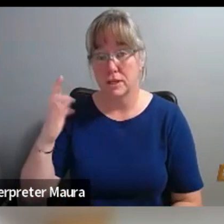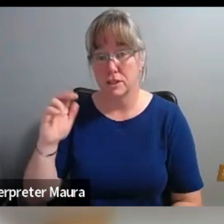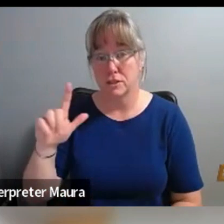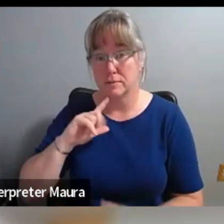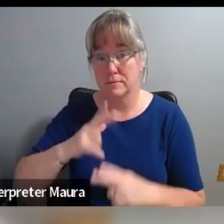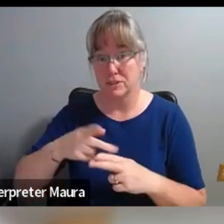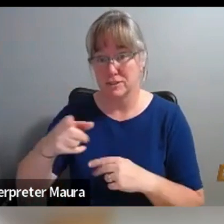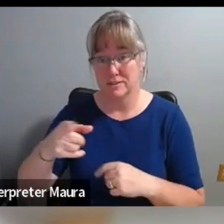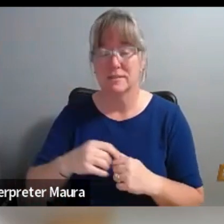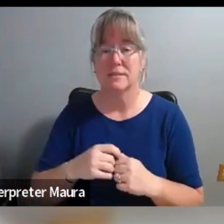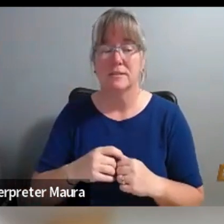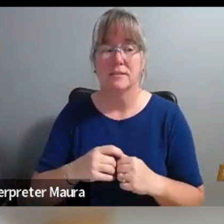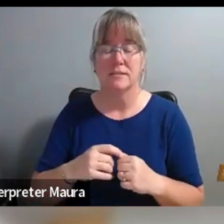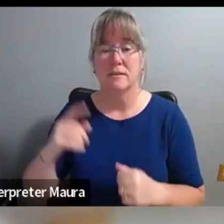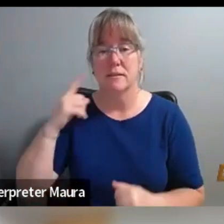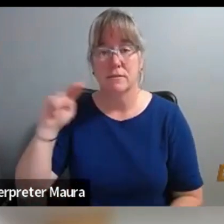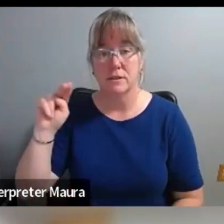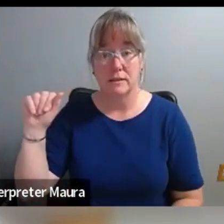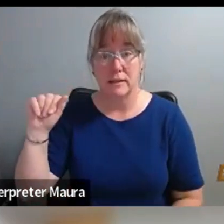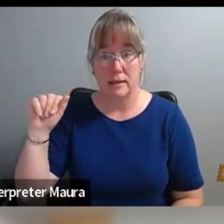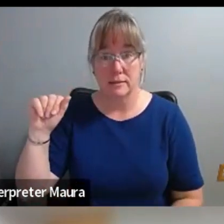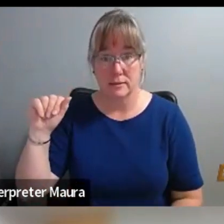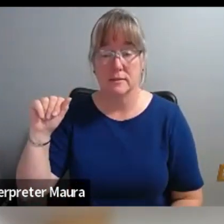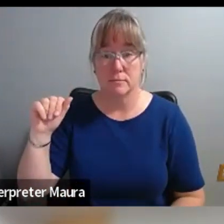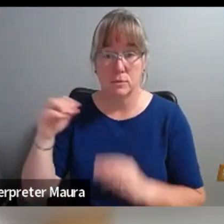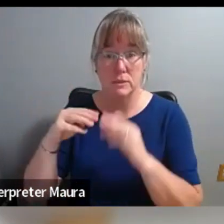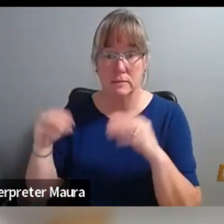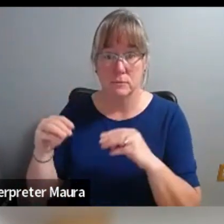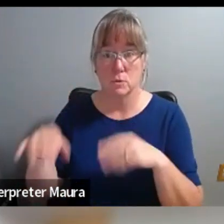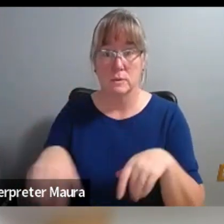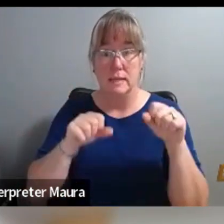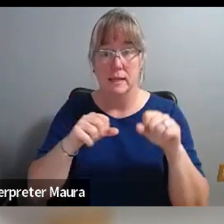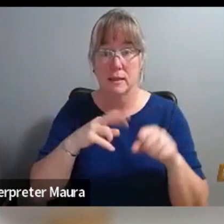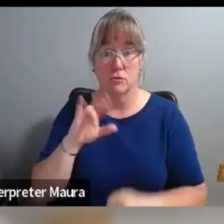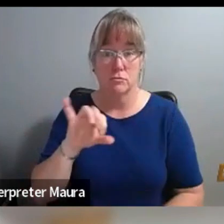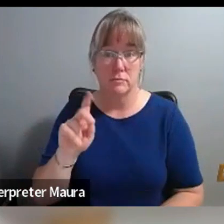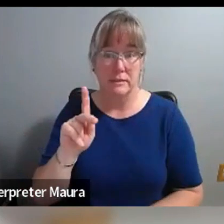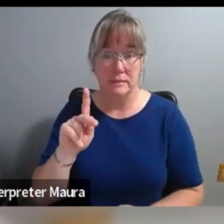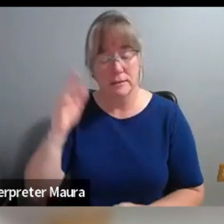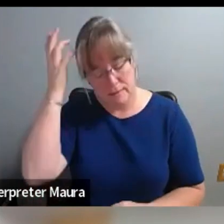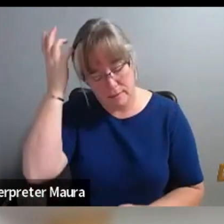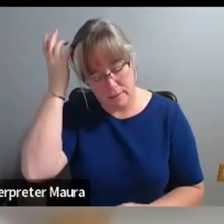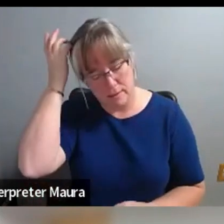for the Nelson to, to take this risk. There was also